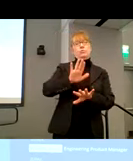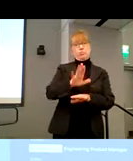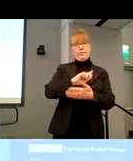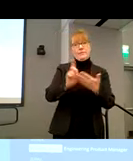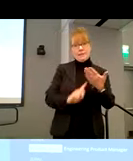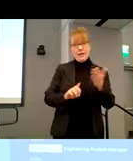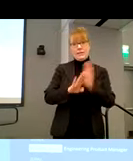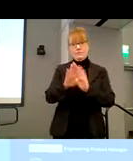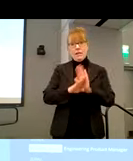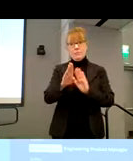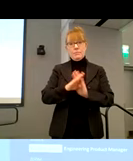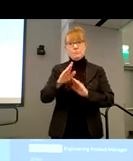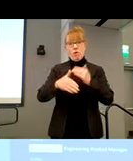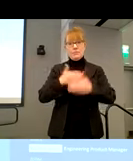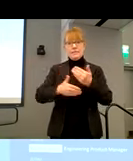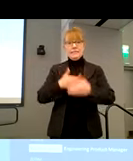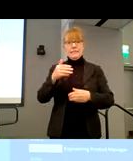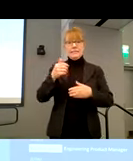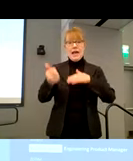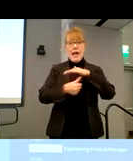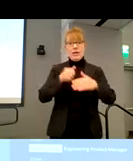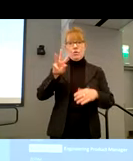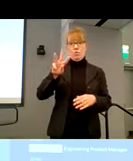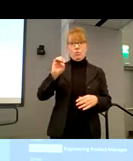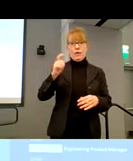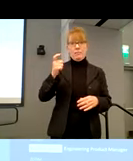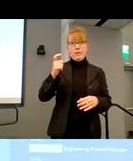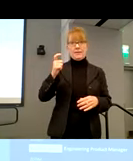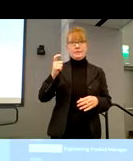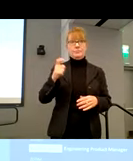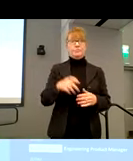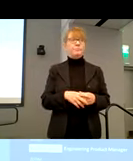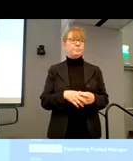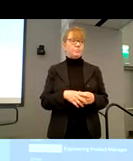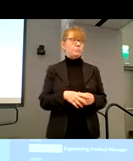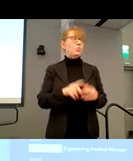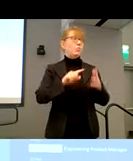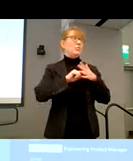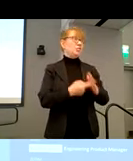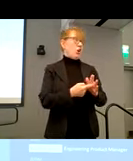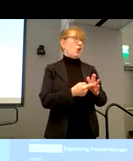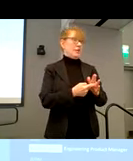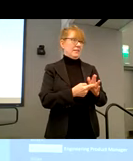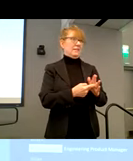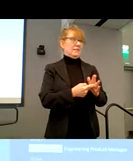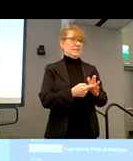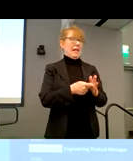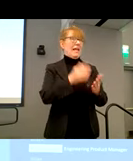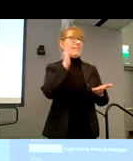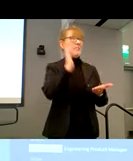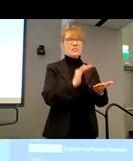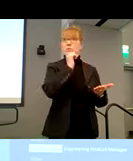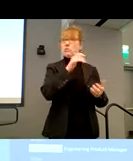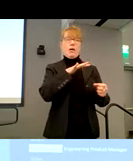at Webex? At Webex, we started off with shifting left, but then we realized that shifting left was not enough,